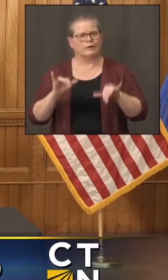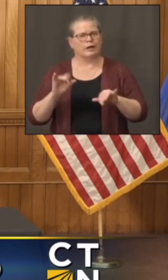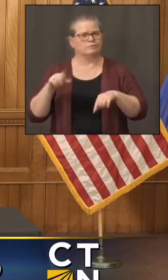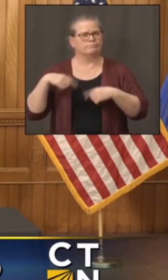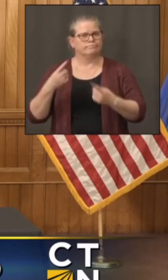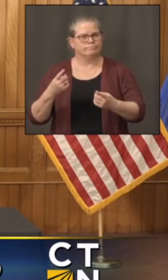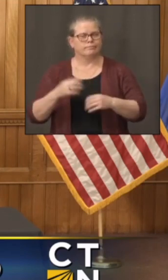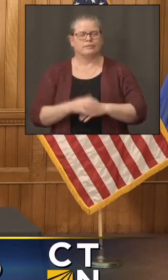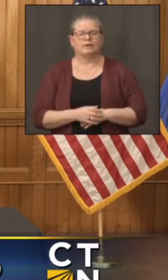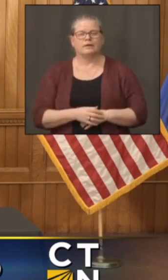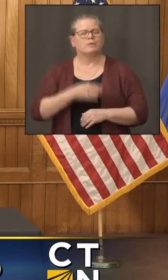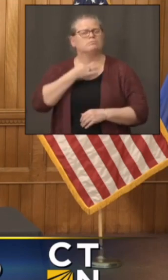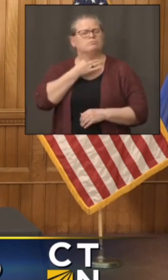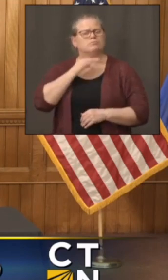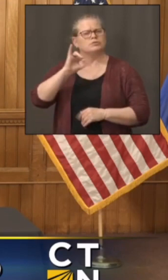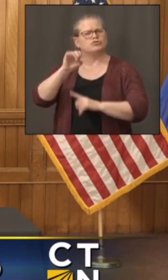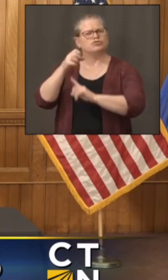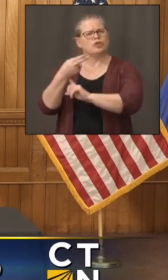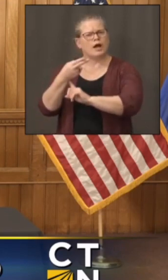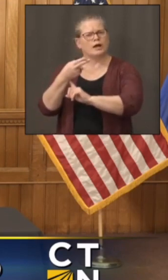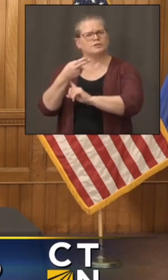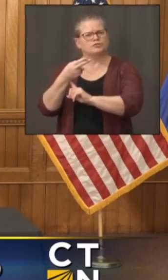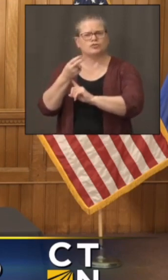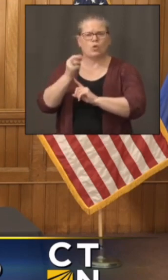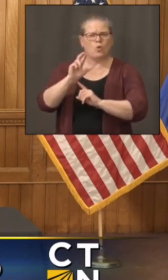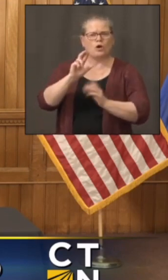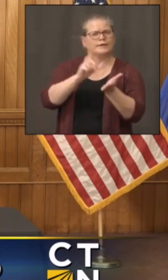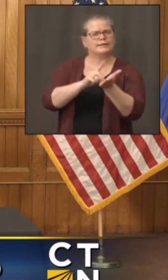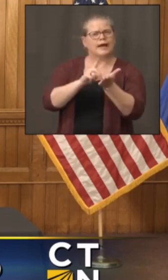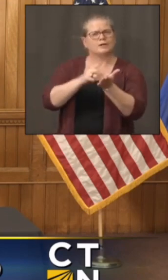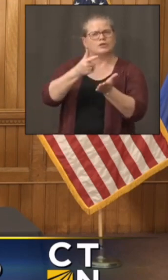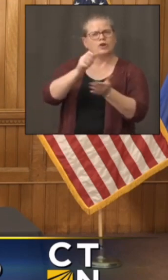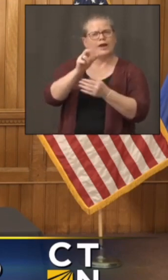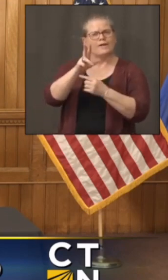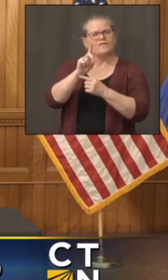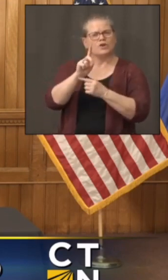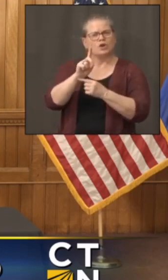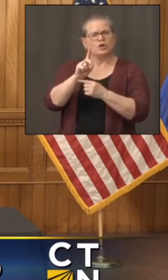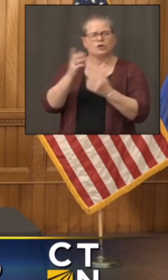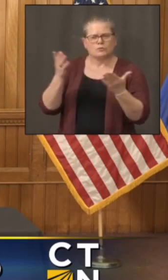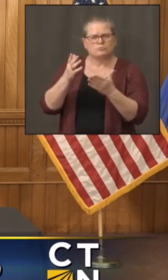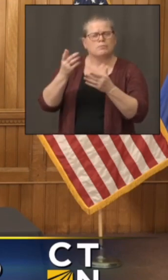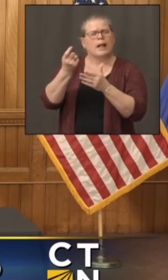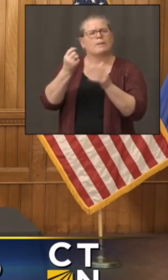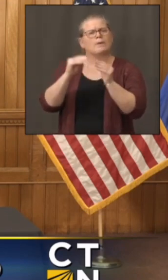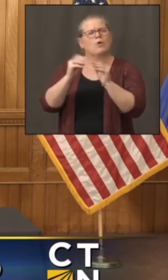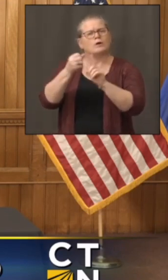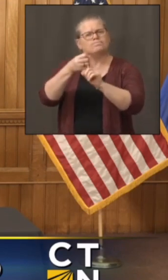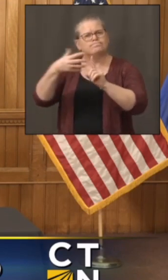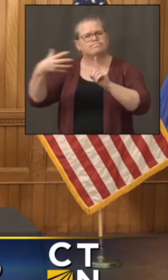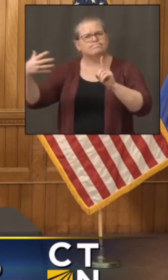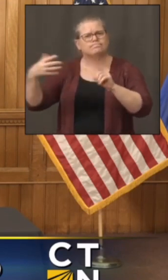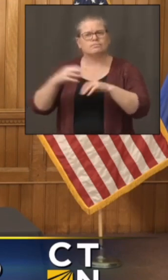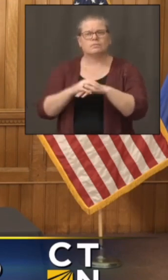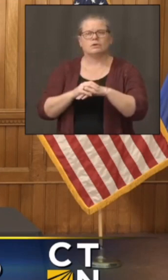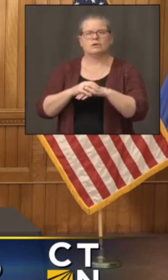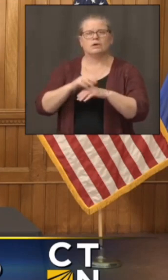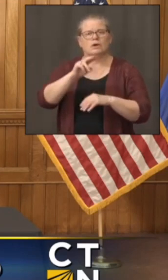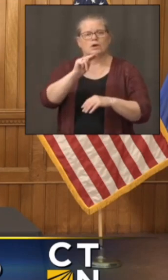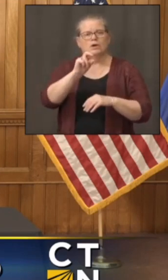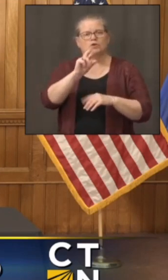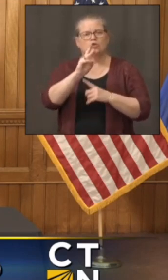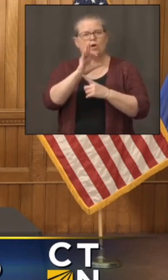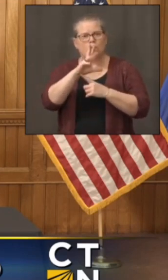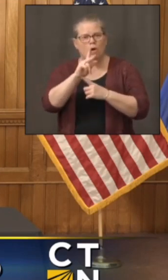or dr gifford to get a little more granular from me on the um why norwalk and fairfield are on the list this week um